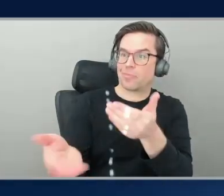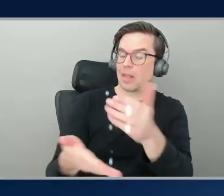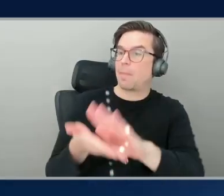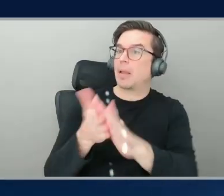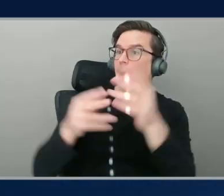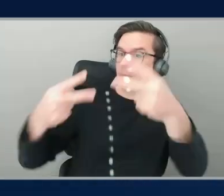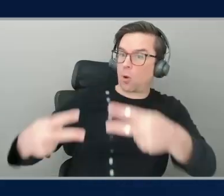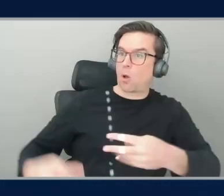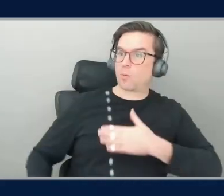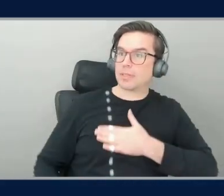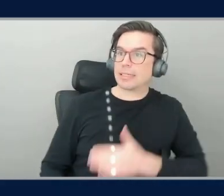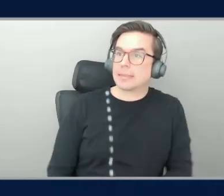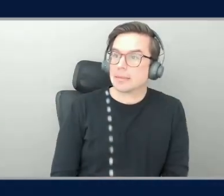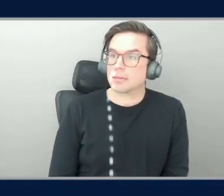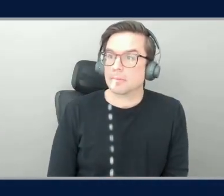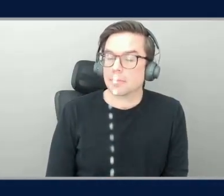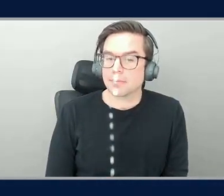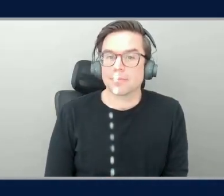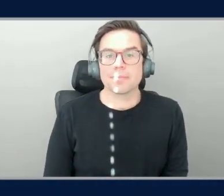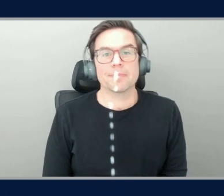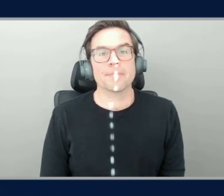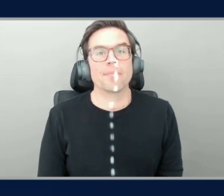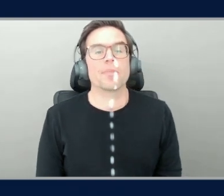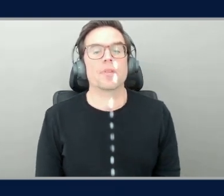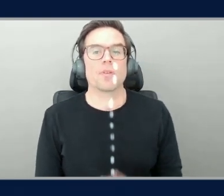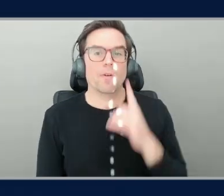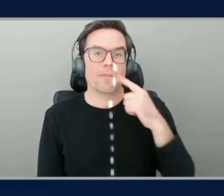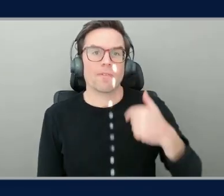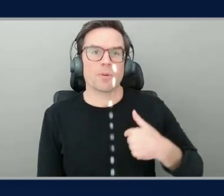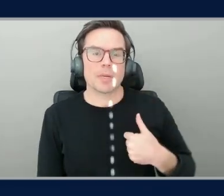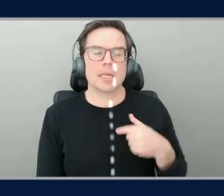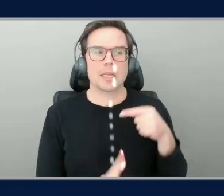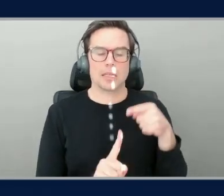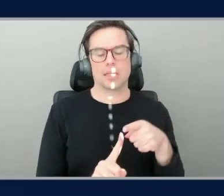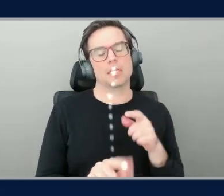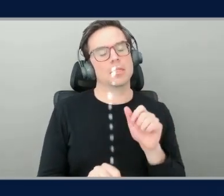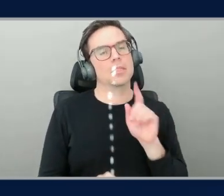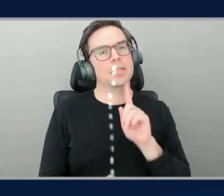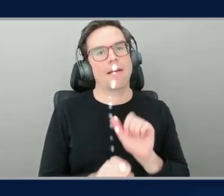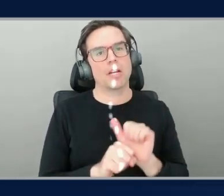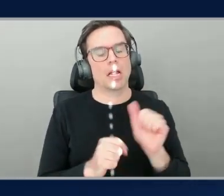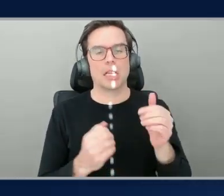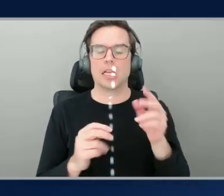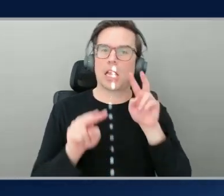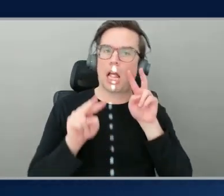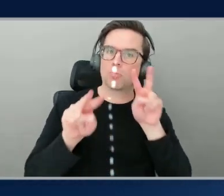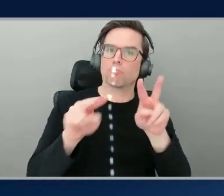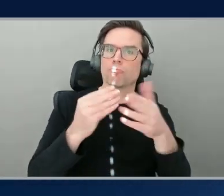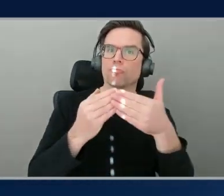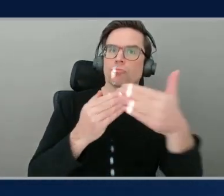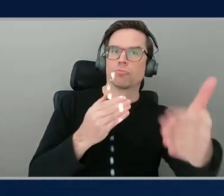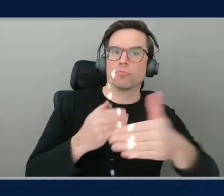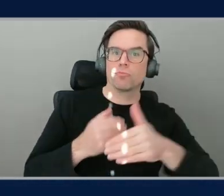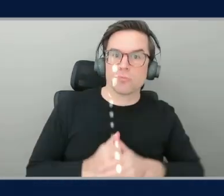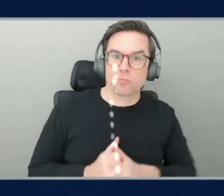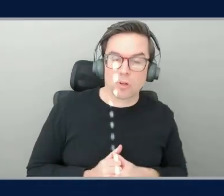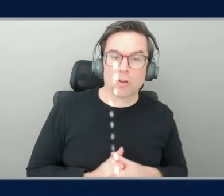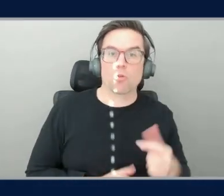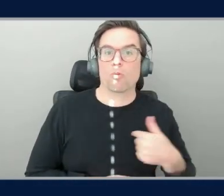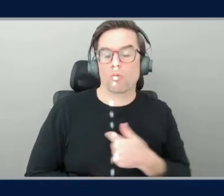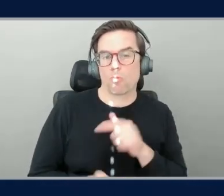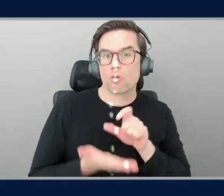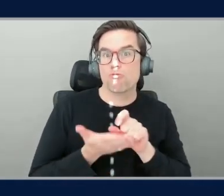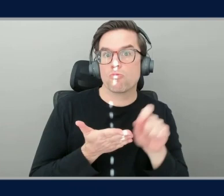So to me, this is definitely living in the future where we're going to get really good at